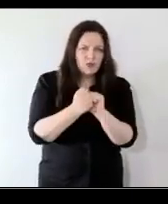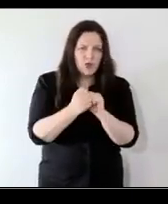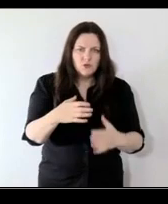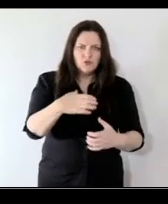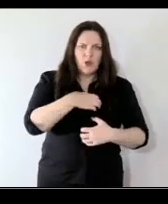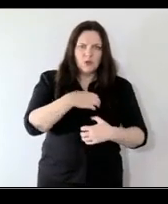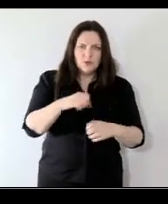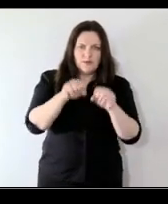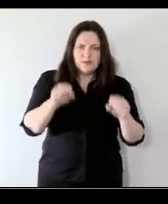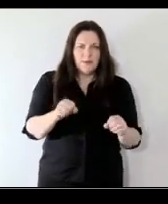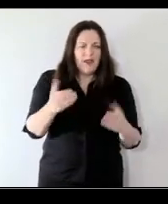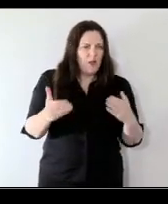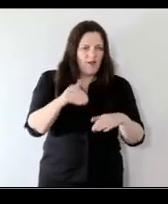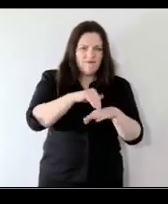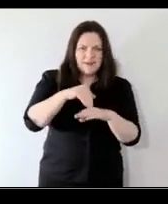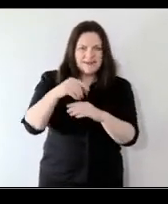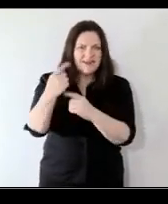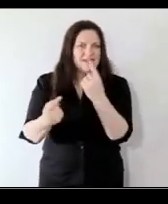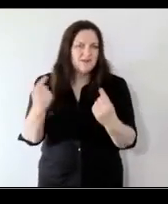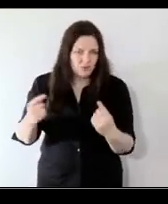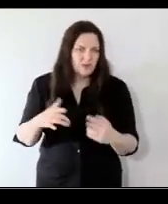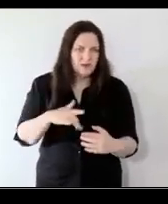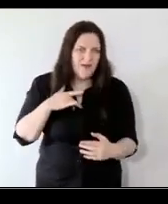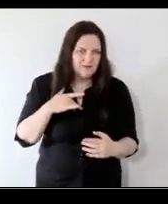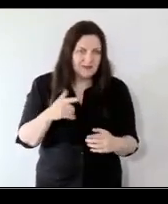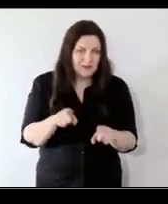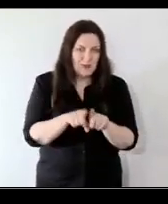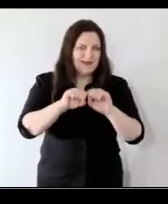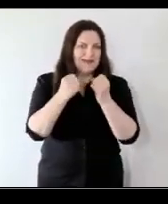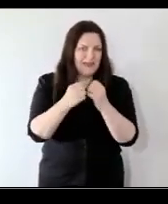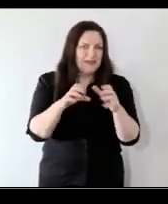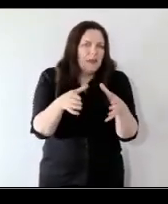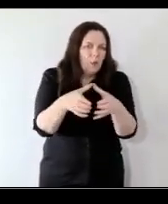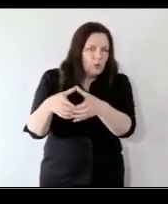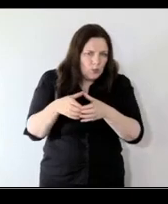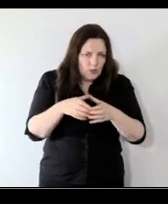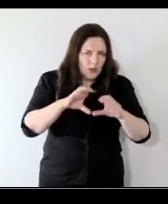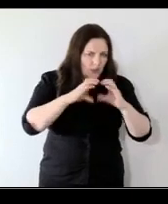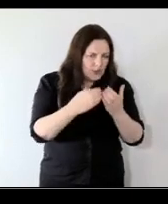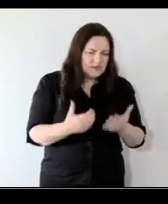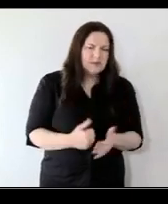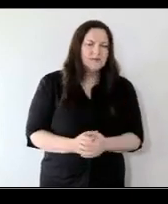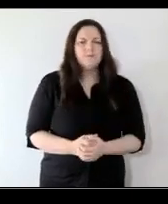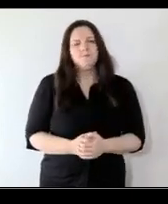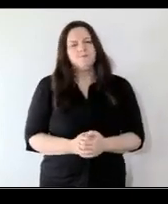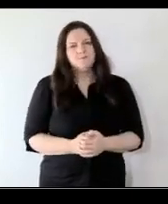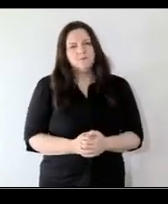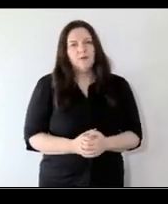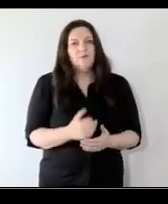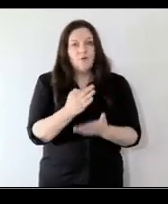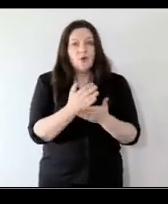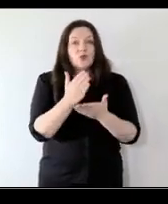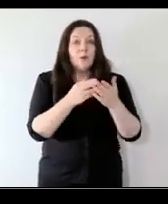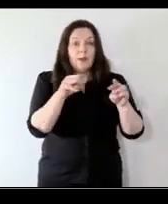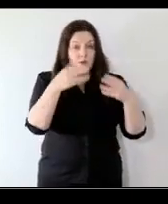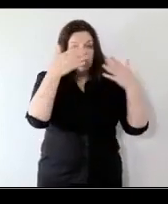shocks to the system affect individual lives um for some people being shown